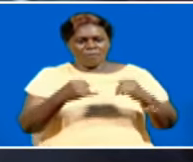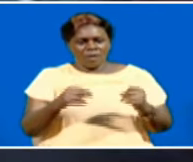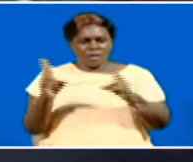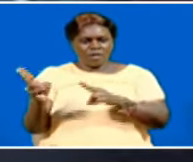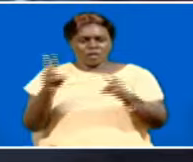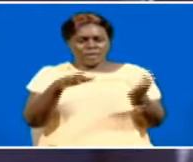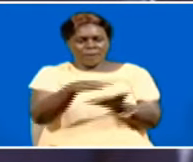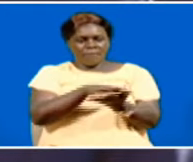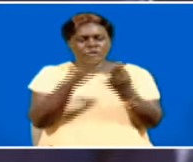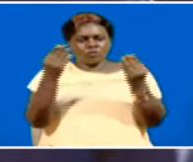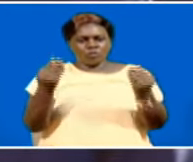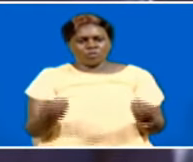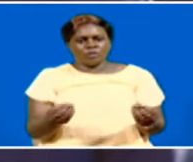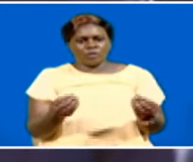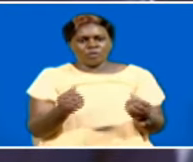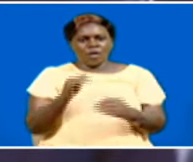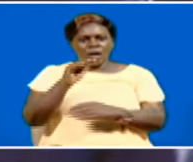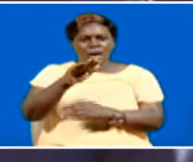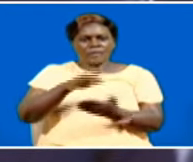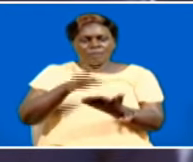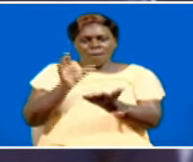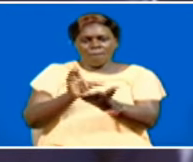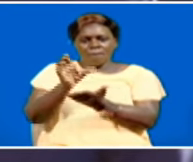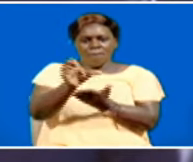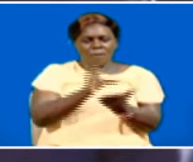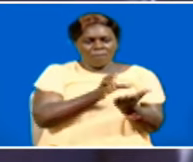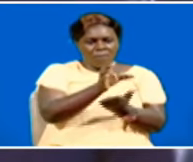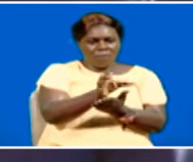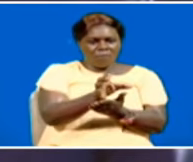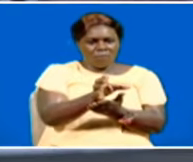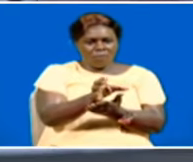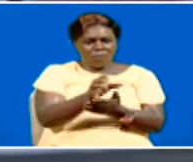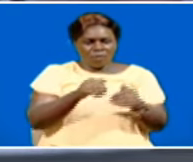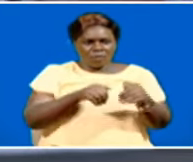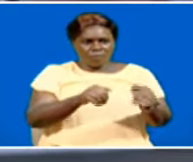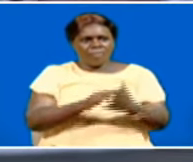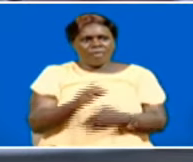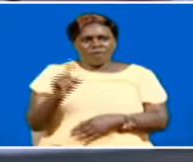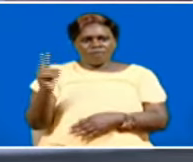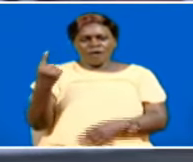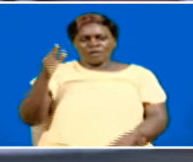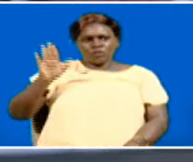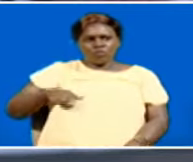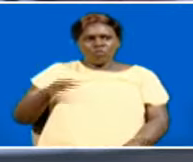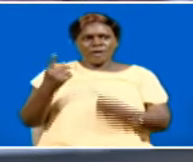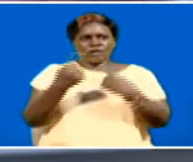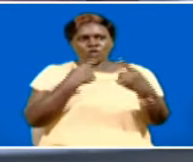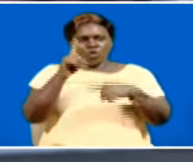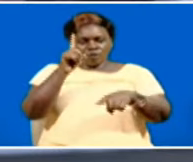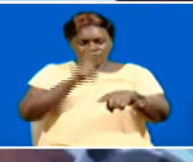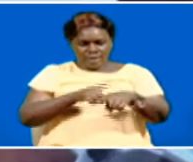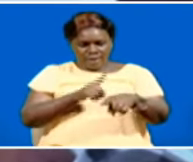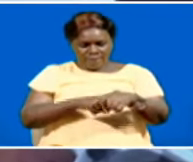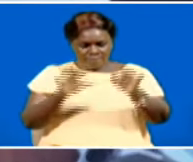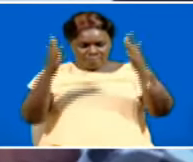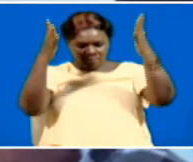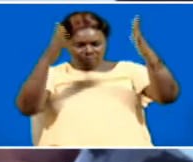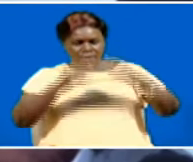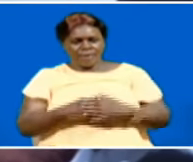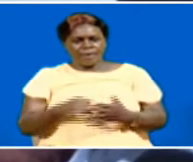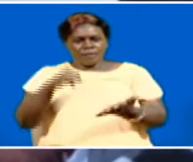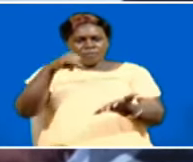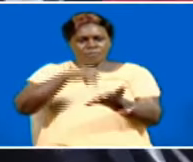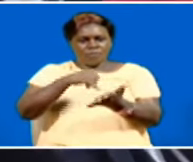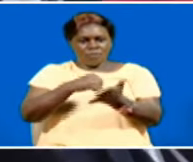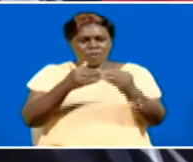nature-based solutions called for allocation and tracking of resources. The First Lady who was speaking during the event that brings